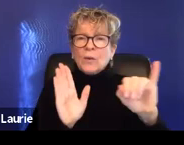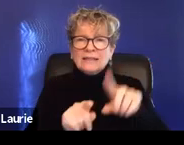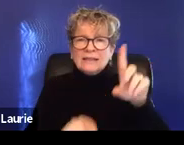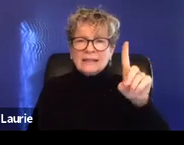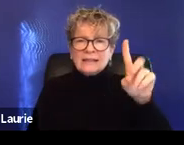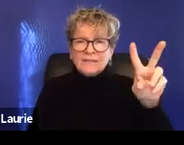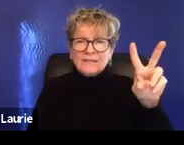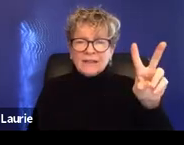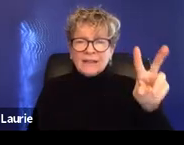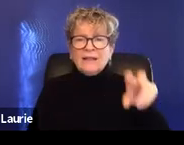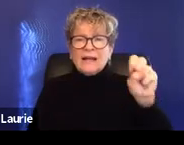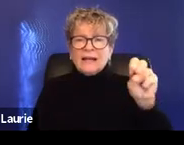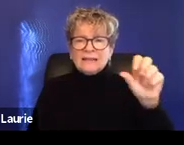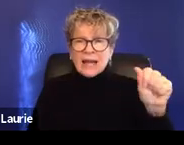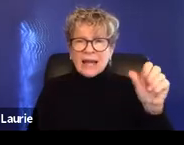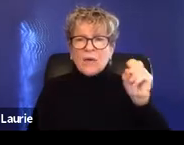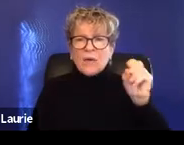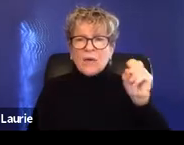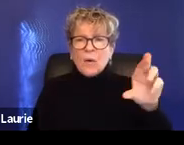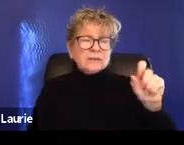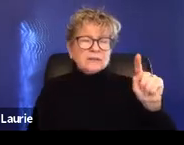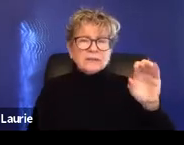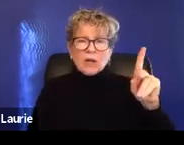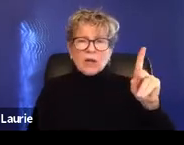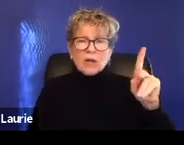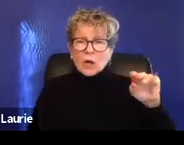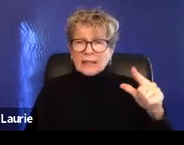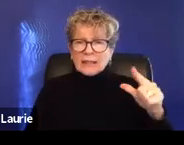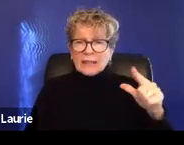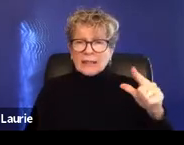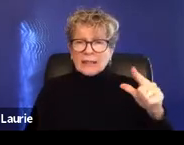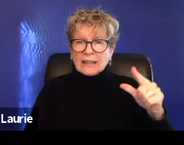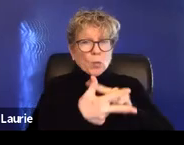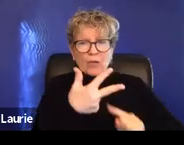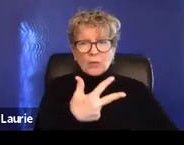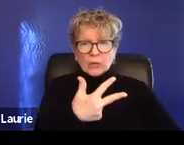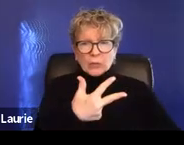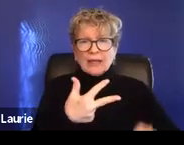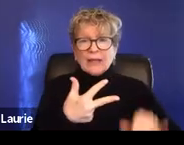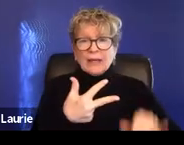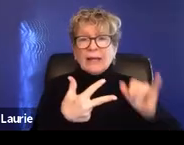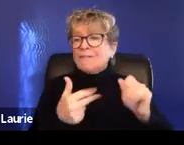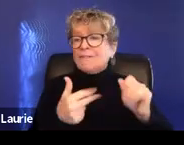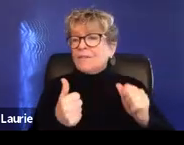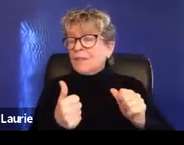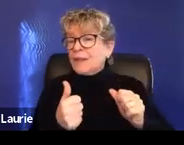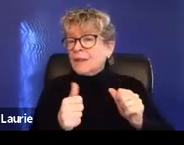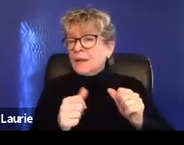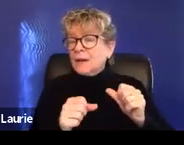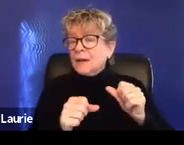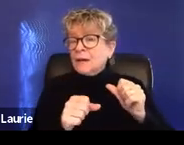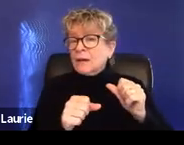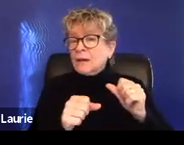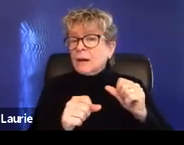assault or stalking survivor. Um, and like I said, if the abuse happened, if the assault happened itself in